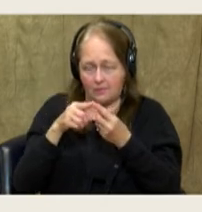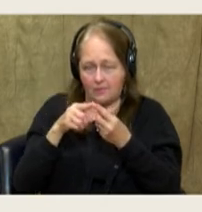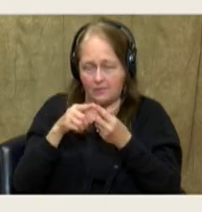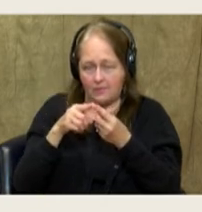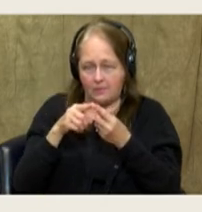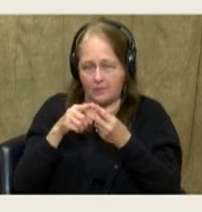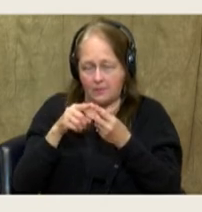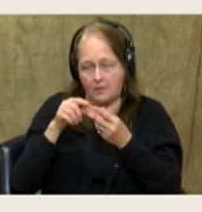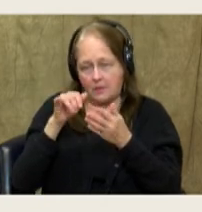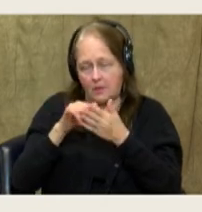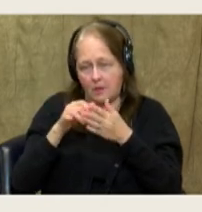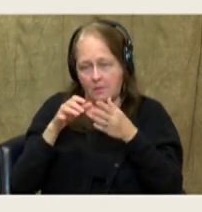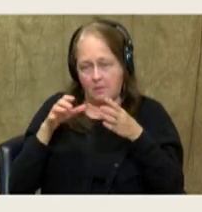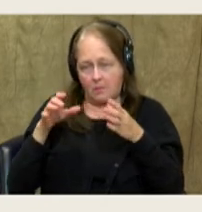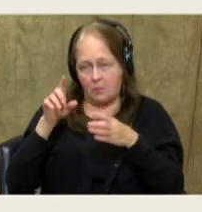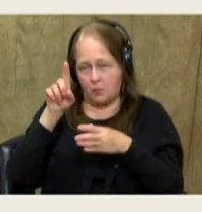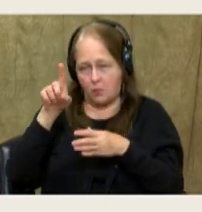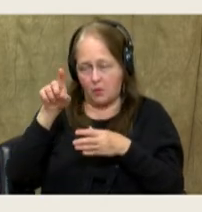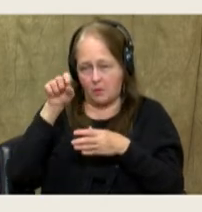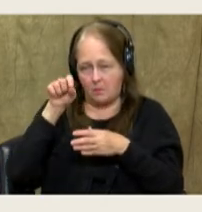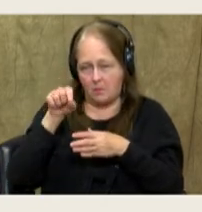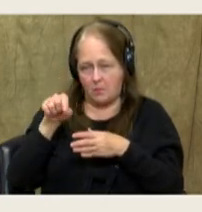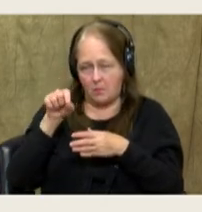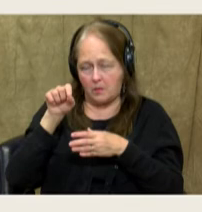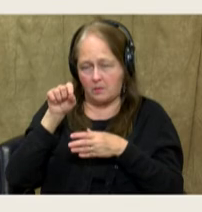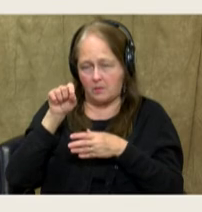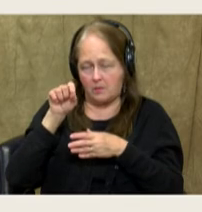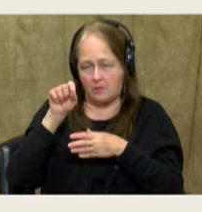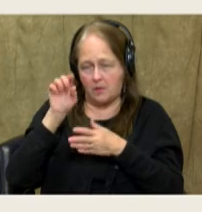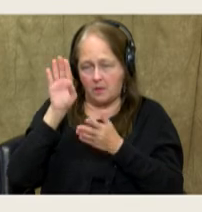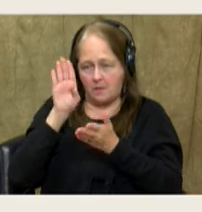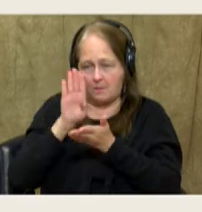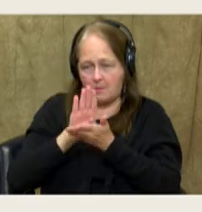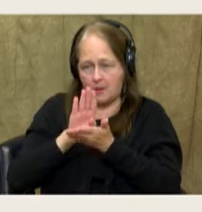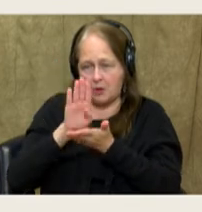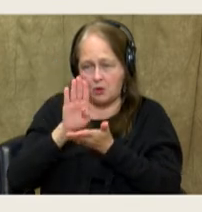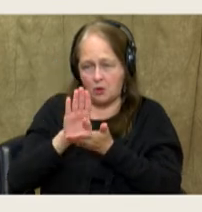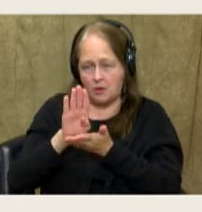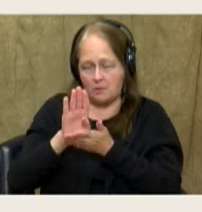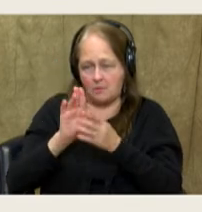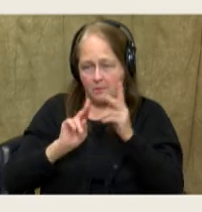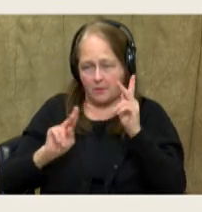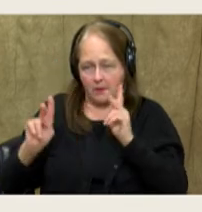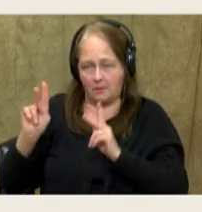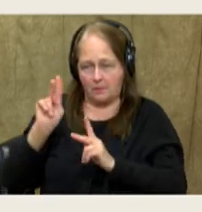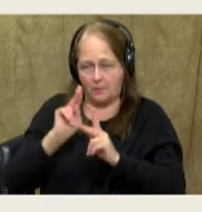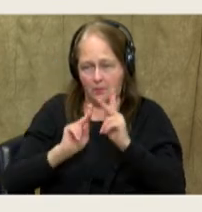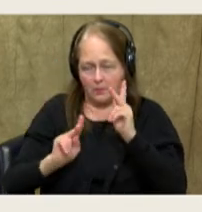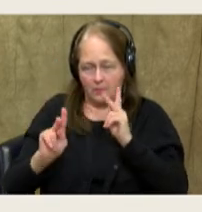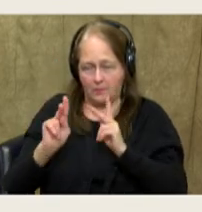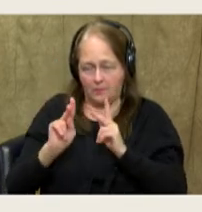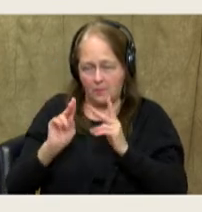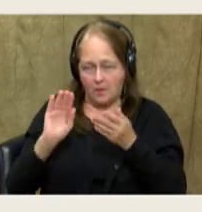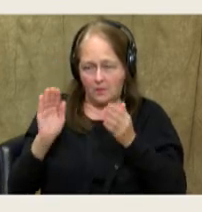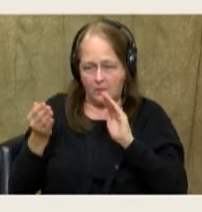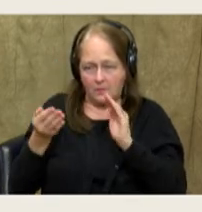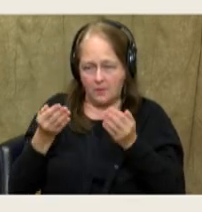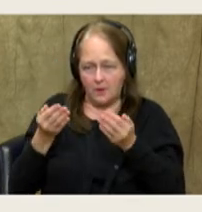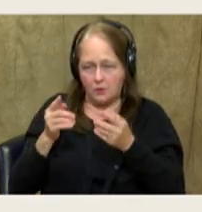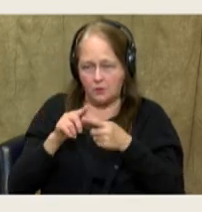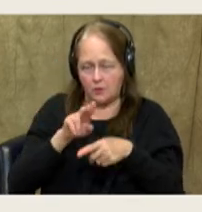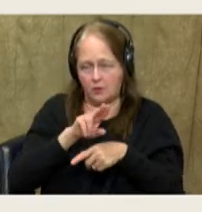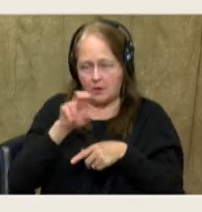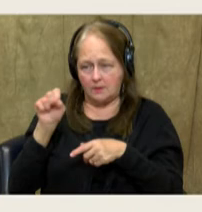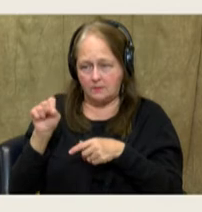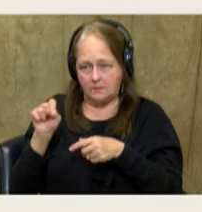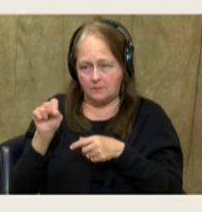dated, the population was 1.1 billion people. Let's compare that to the United States.